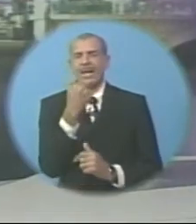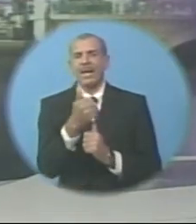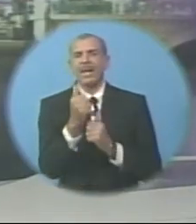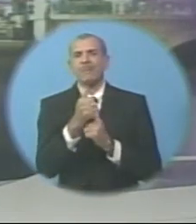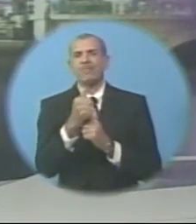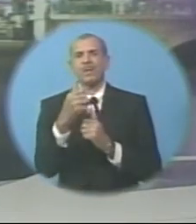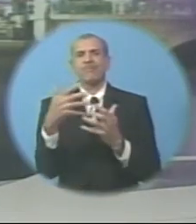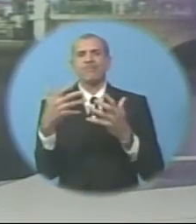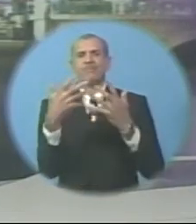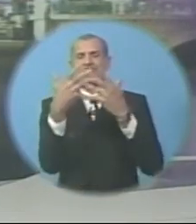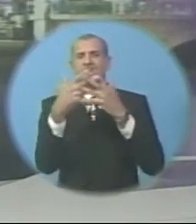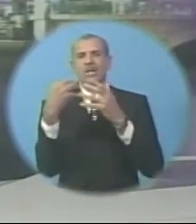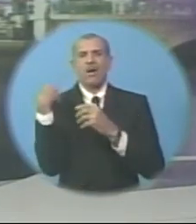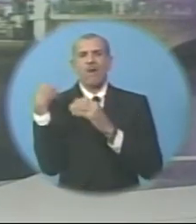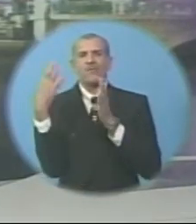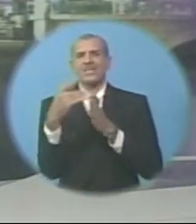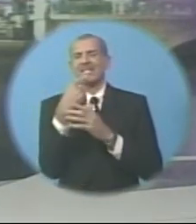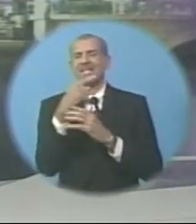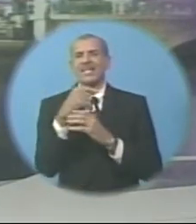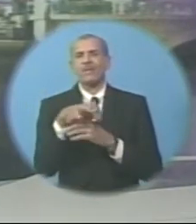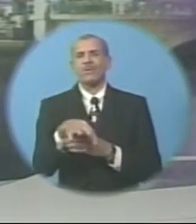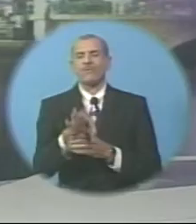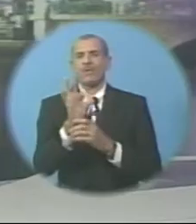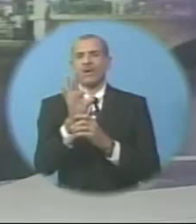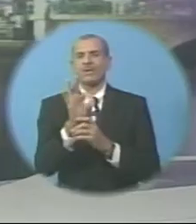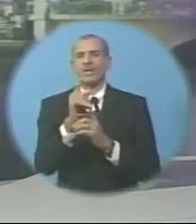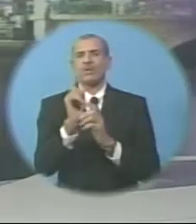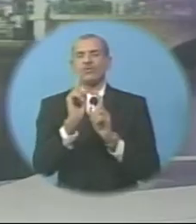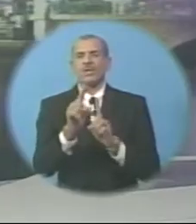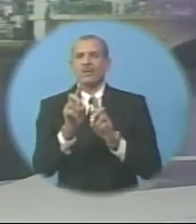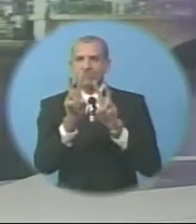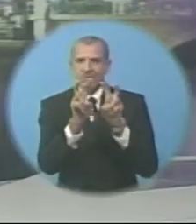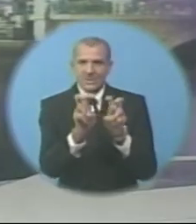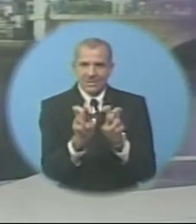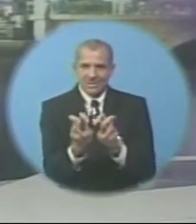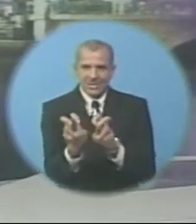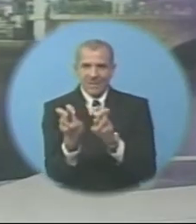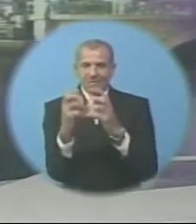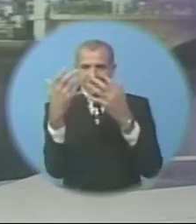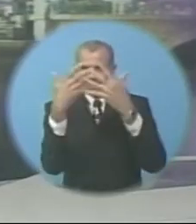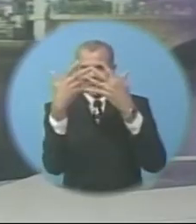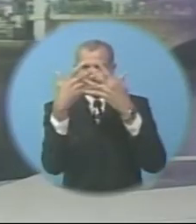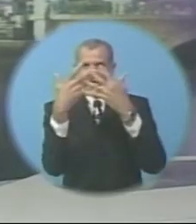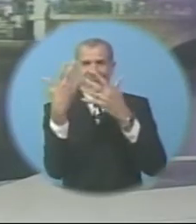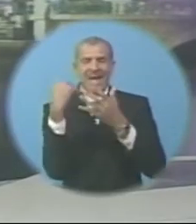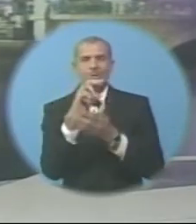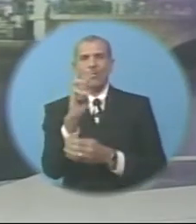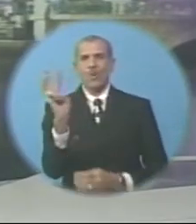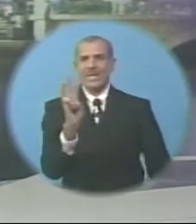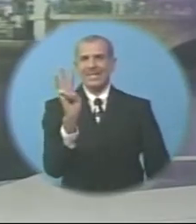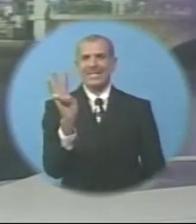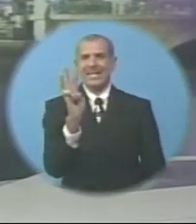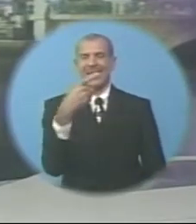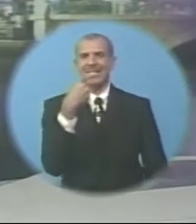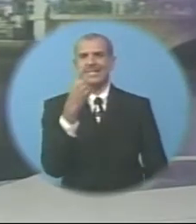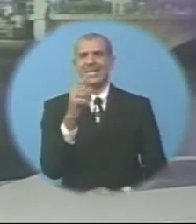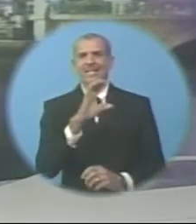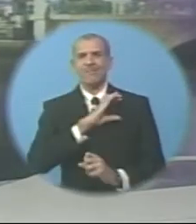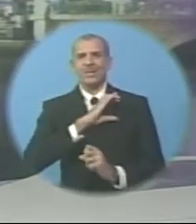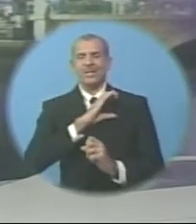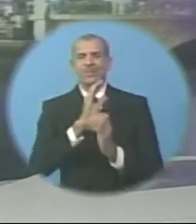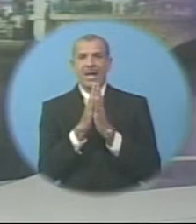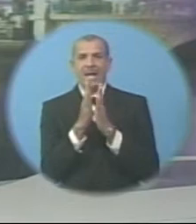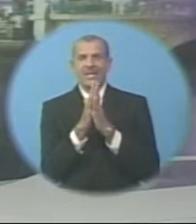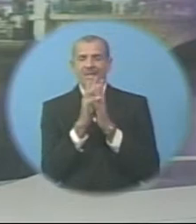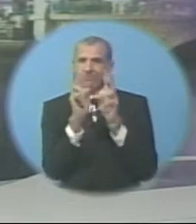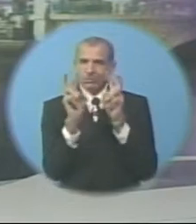officers yesterday maintained that the weapon was found during a search of the remand prison last Wednesday They say that police were asked